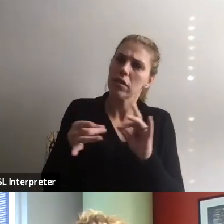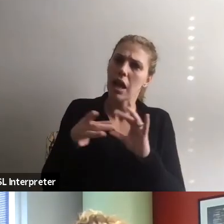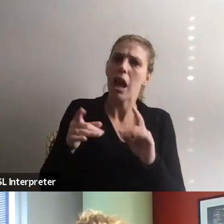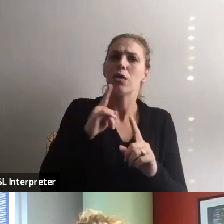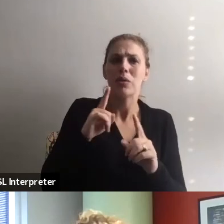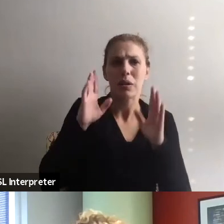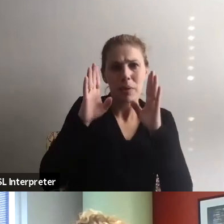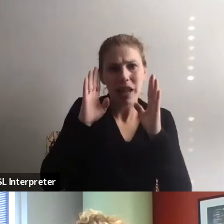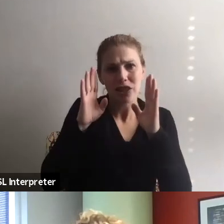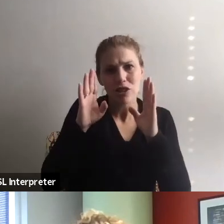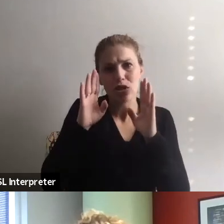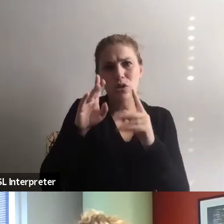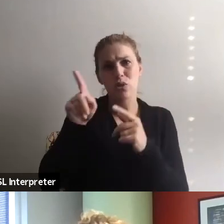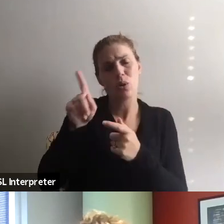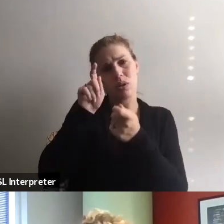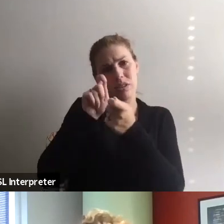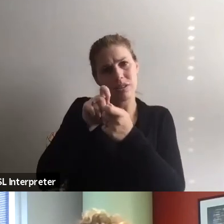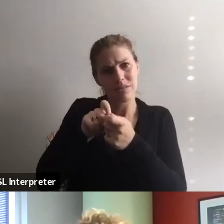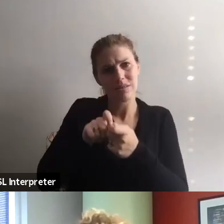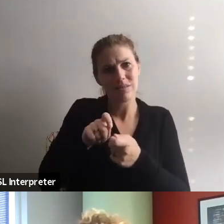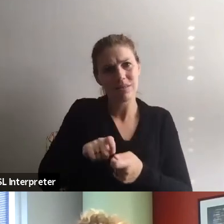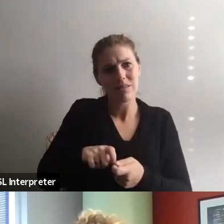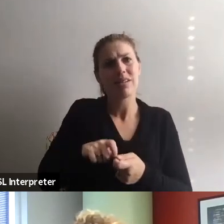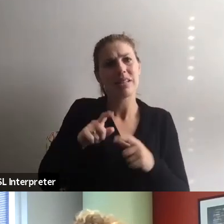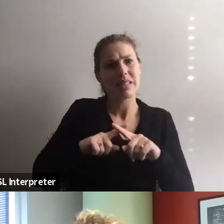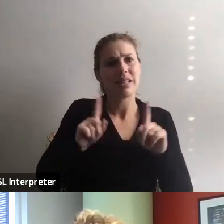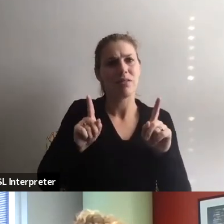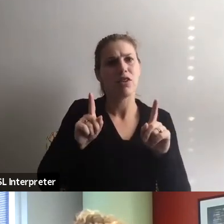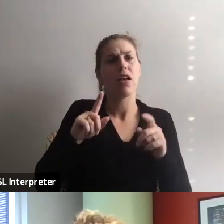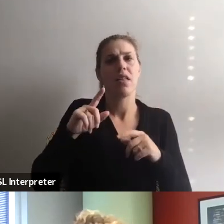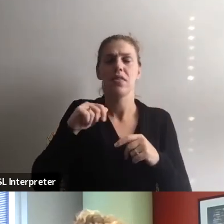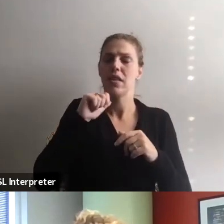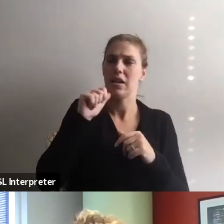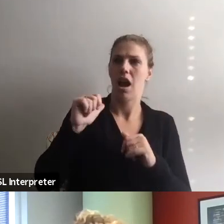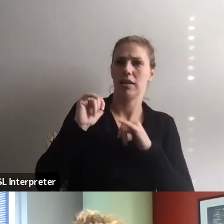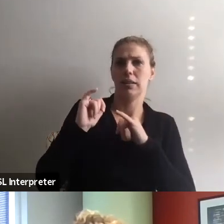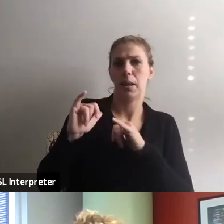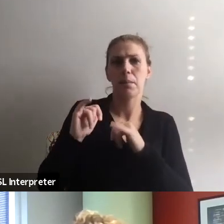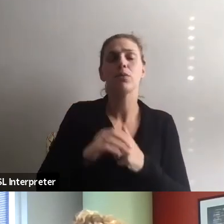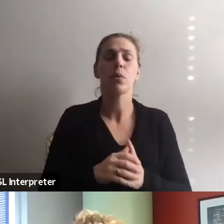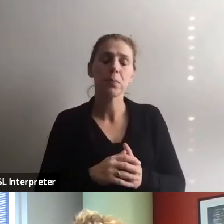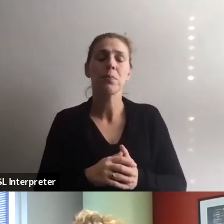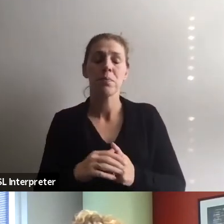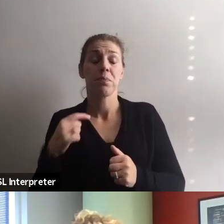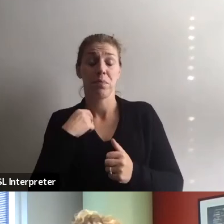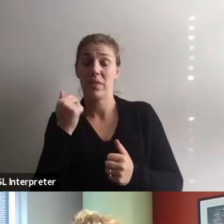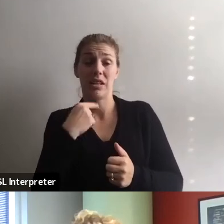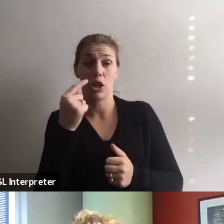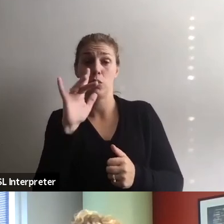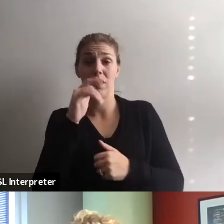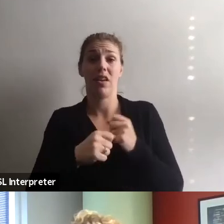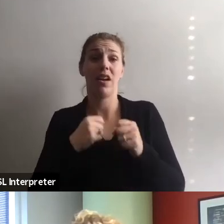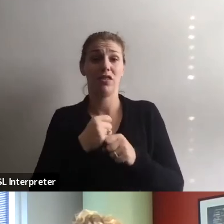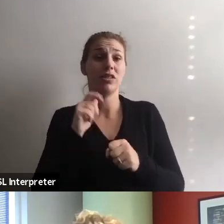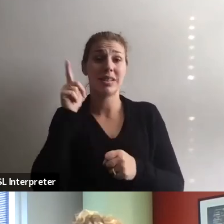attention to those distinctive items that they are. So I can tell you now, 25 years